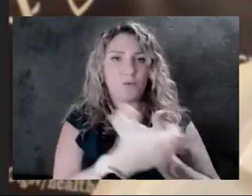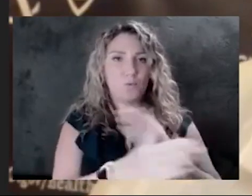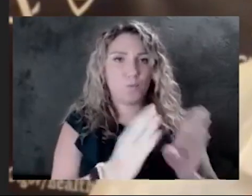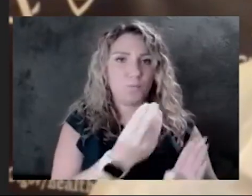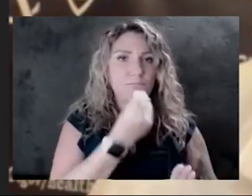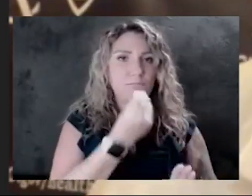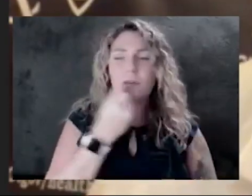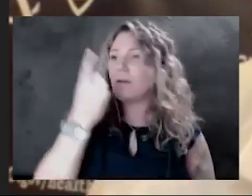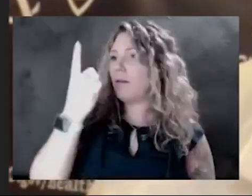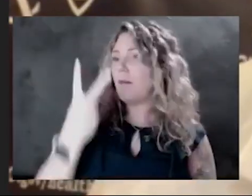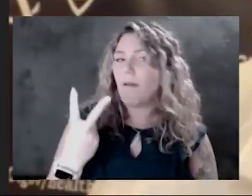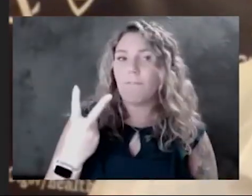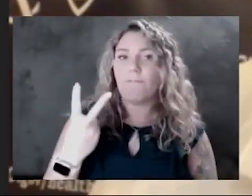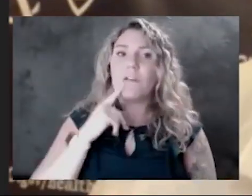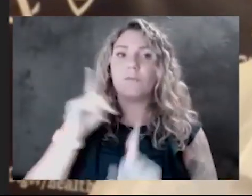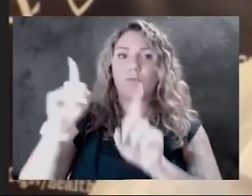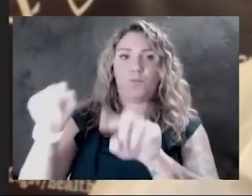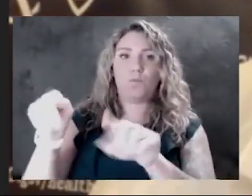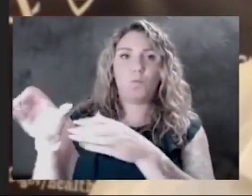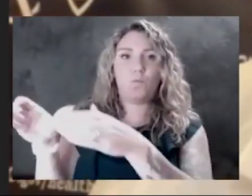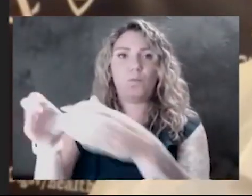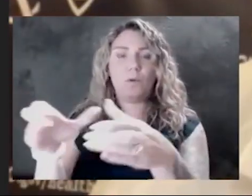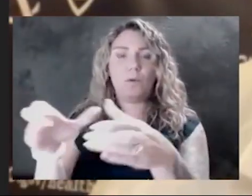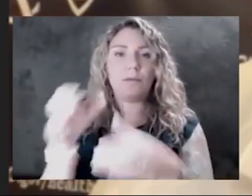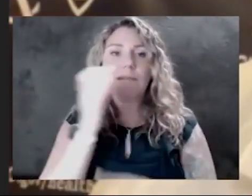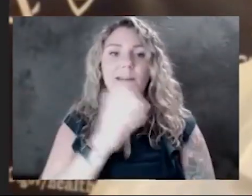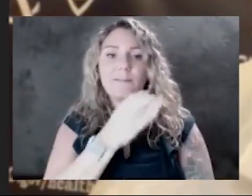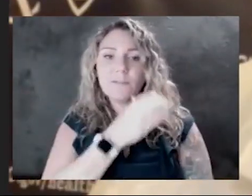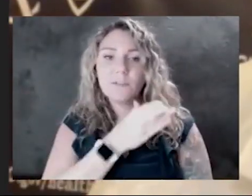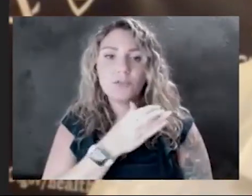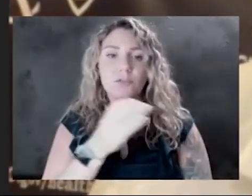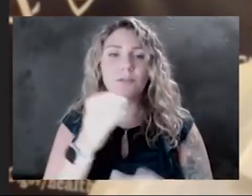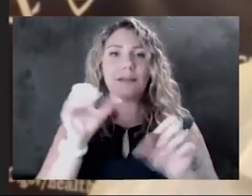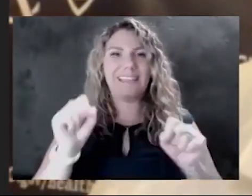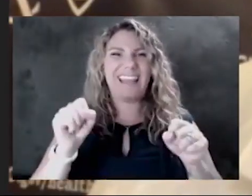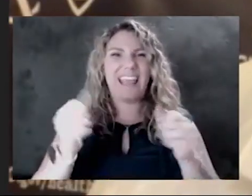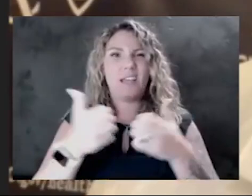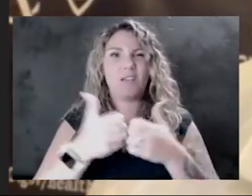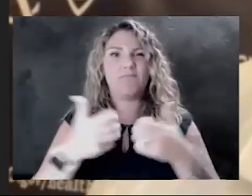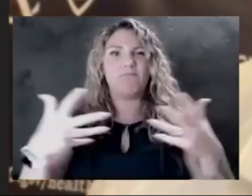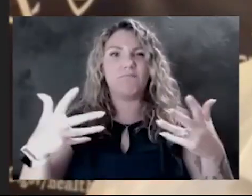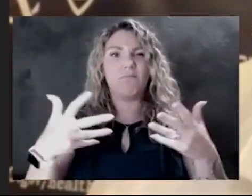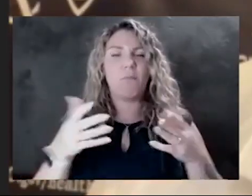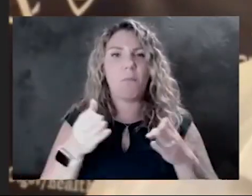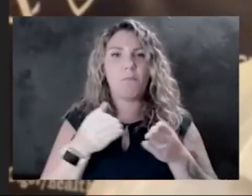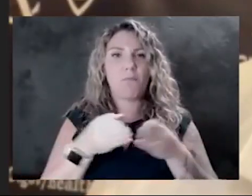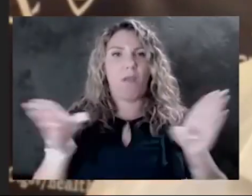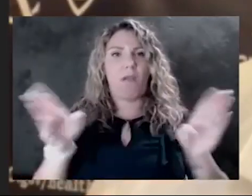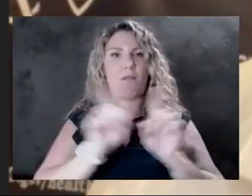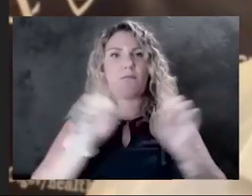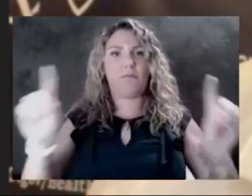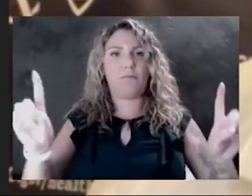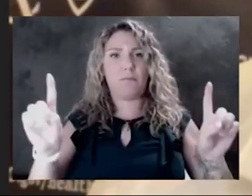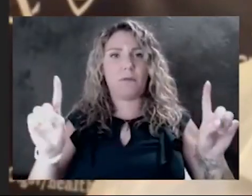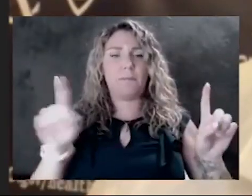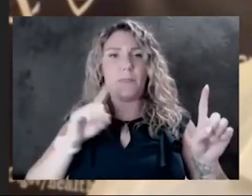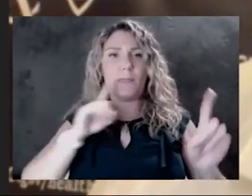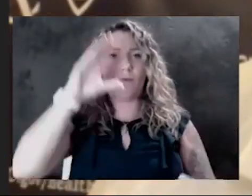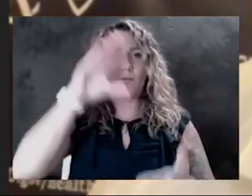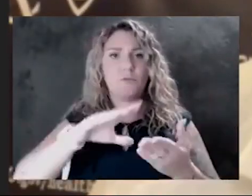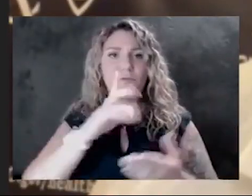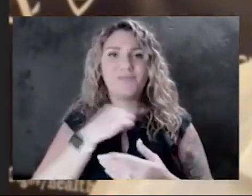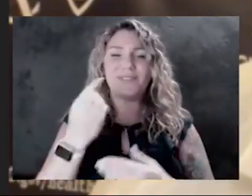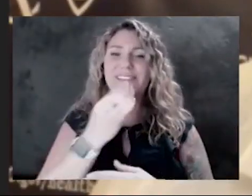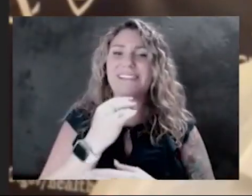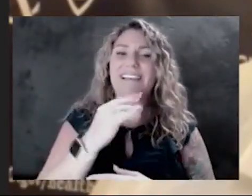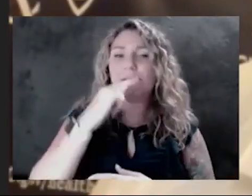half go down to the cafeteria and can be spread out, then you're reducing the risk. And kids tend to eat